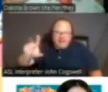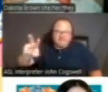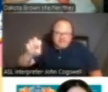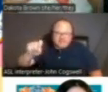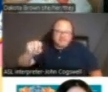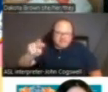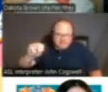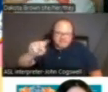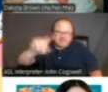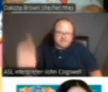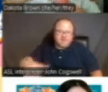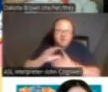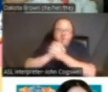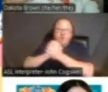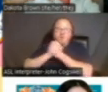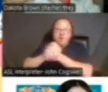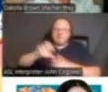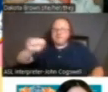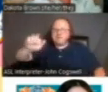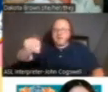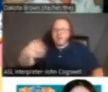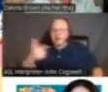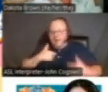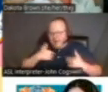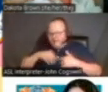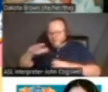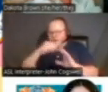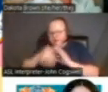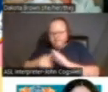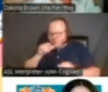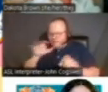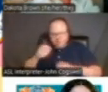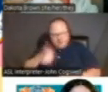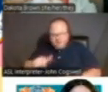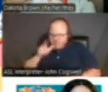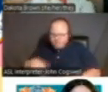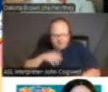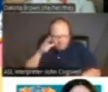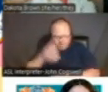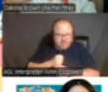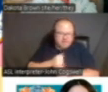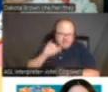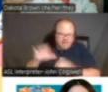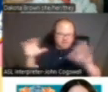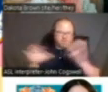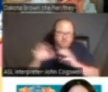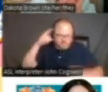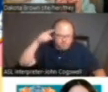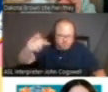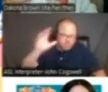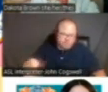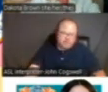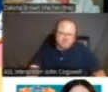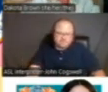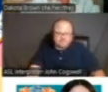congratulations, Sarah. I have your email, so you don't have to do anything. You can, I'll just get that certificate for you. No,